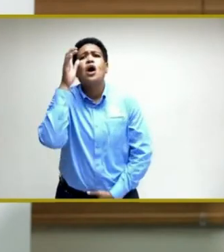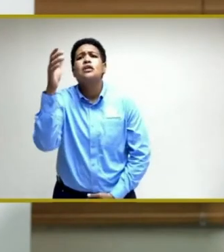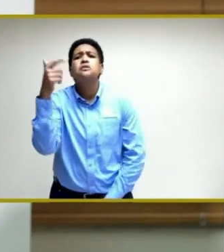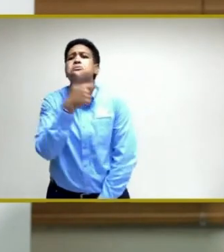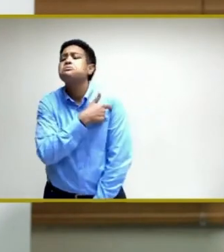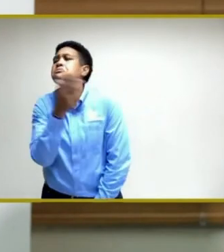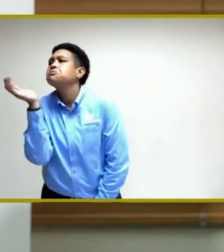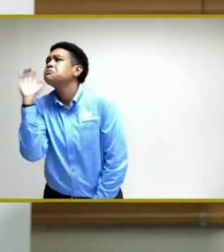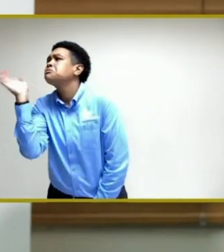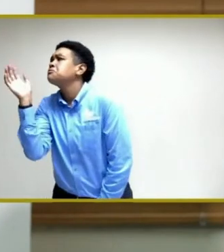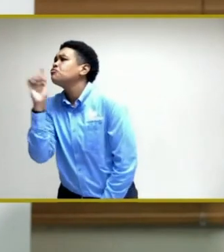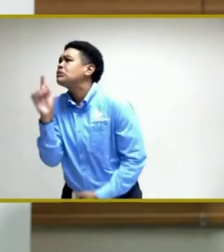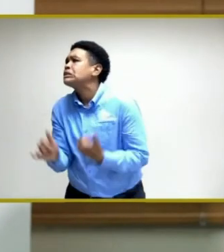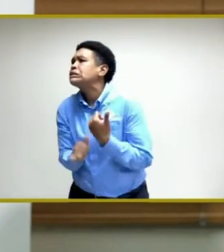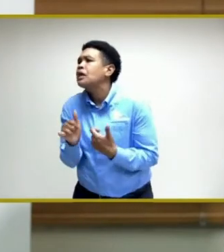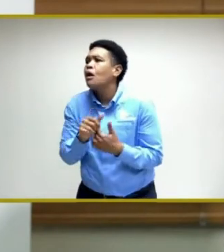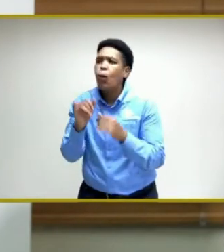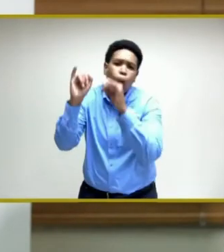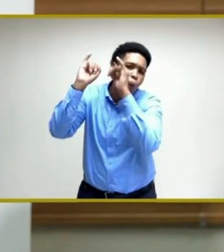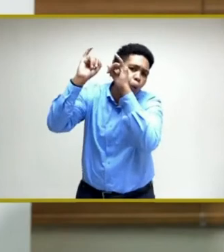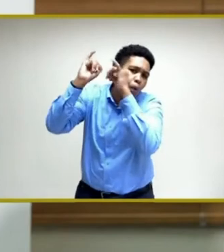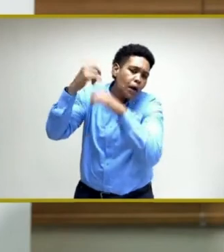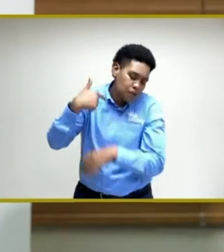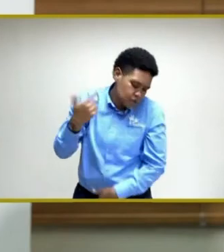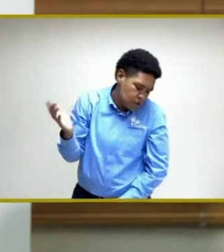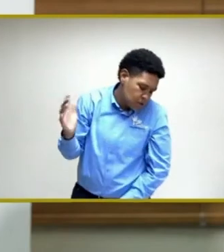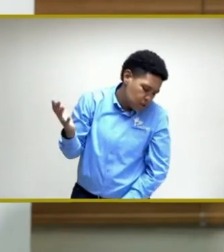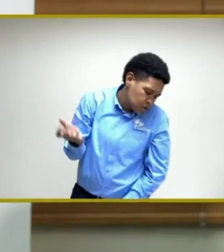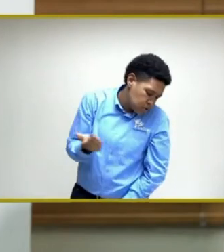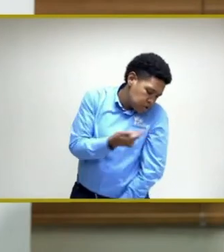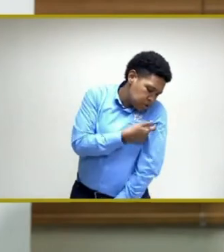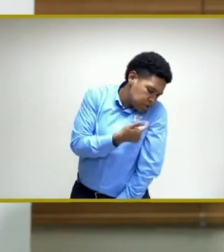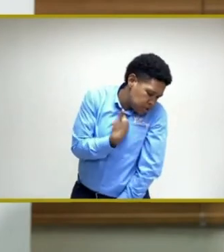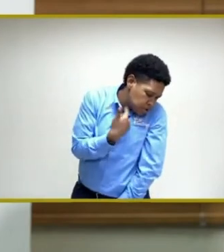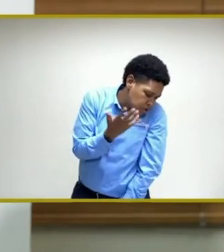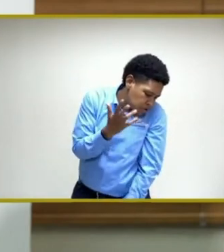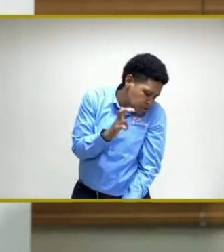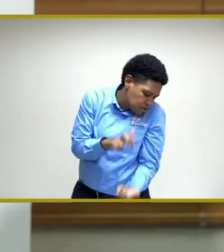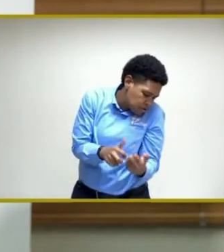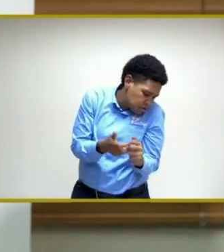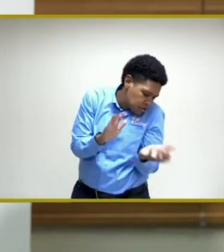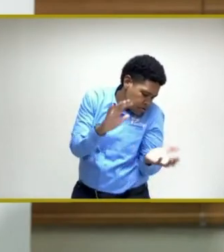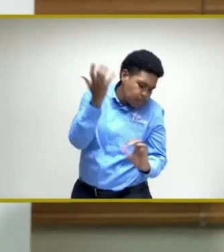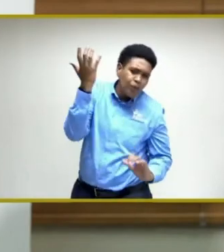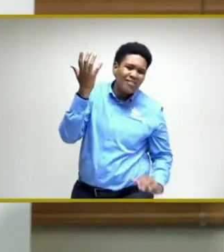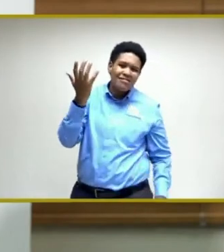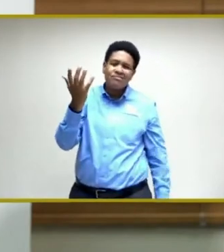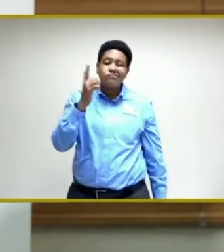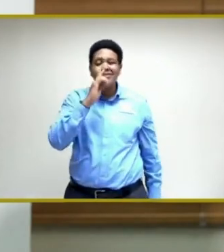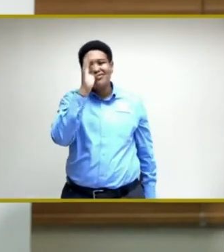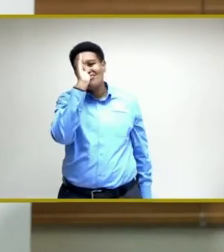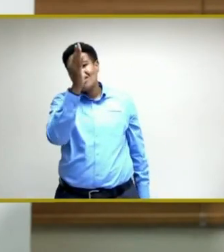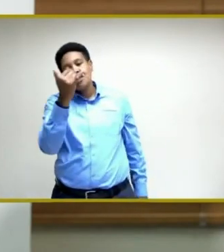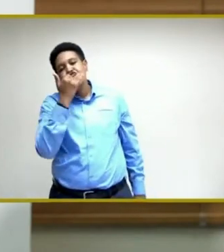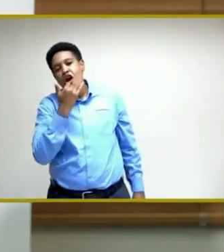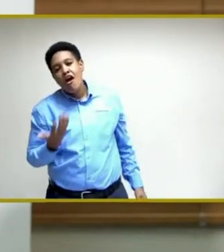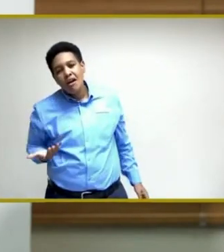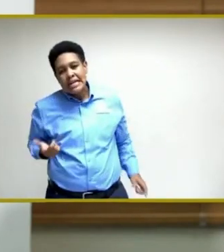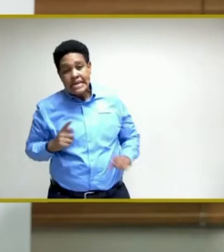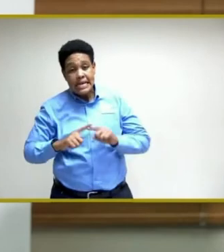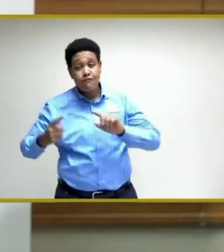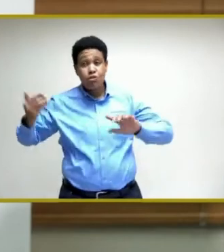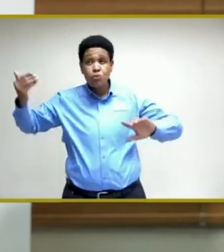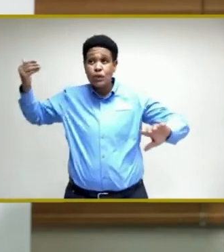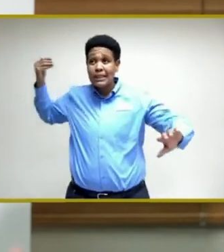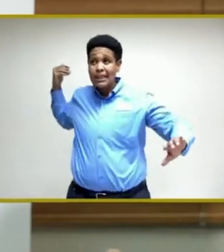idea or treatment is just plain wrong. The difference between then and now is that